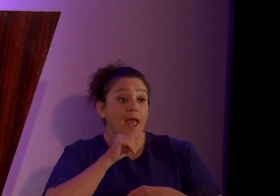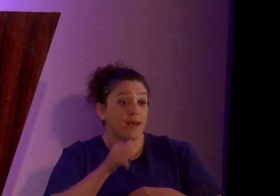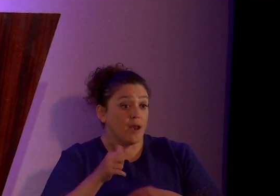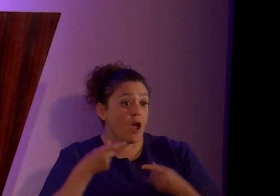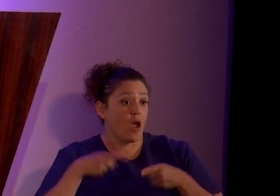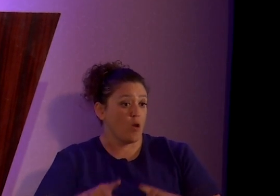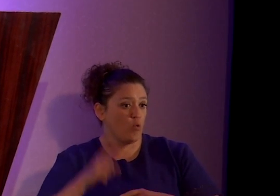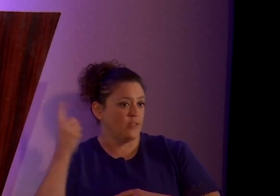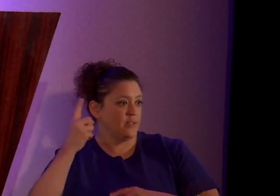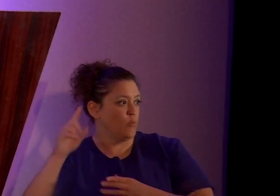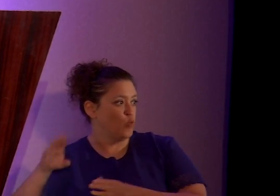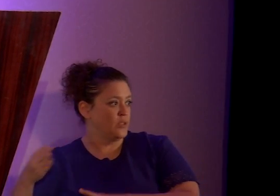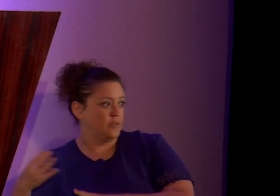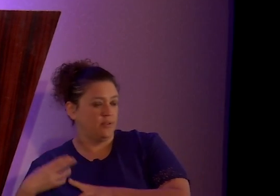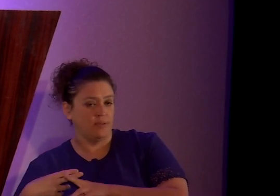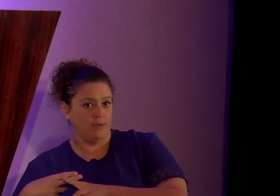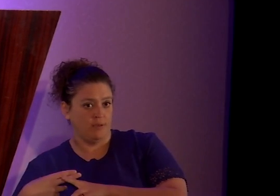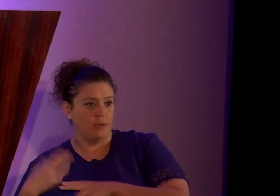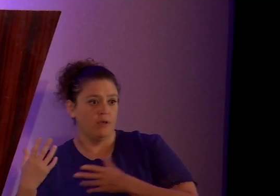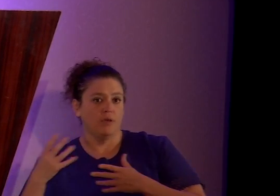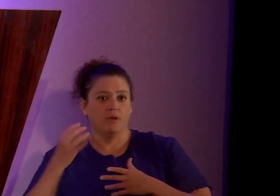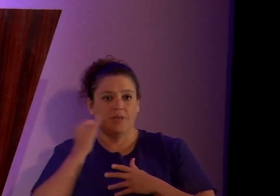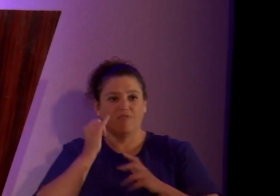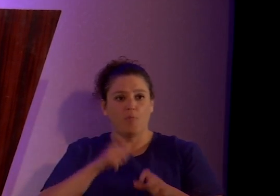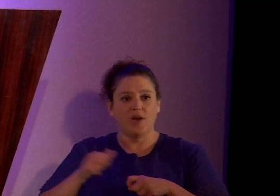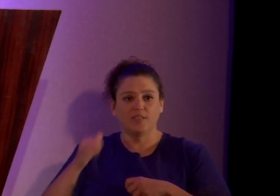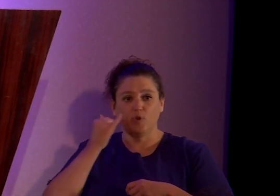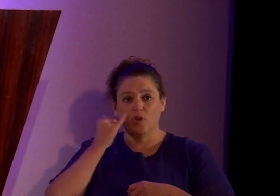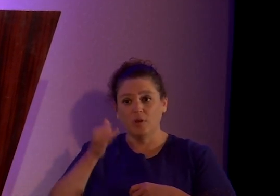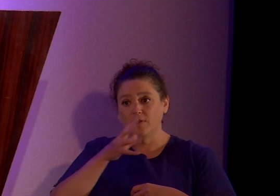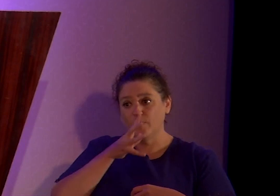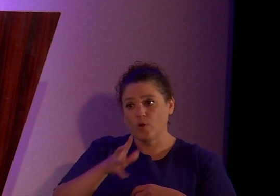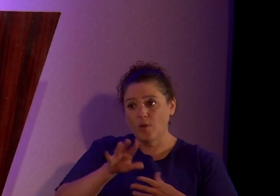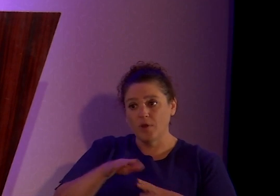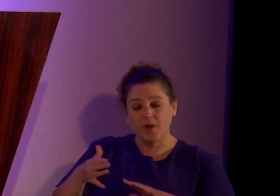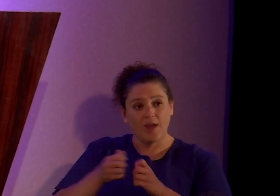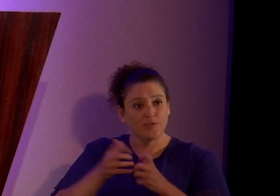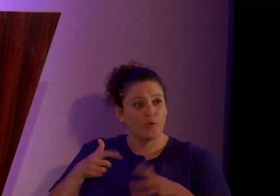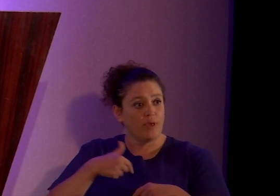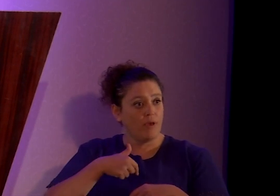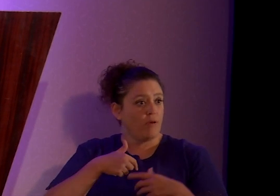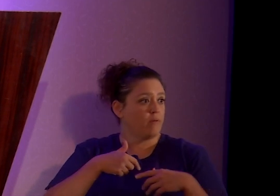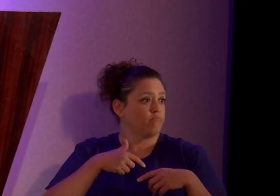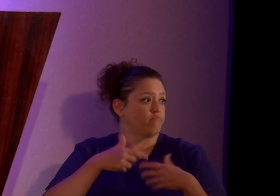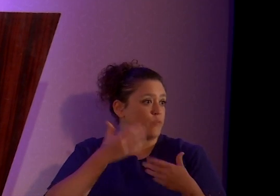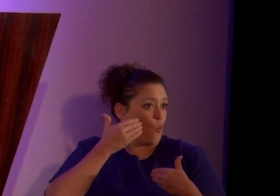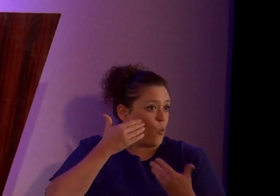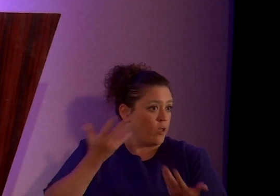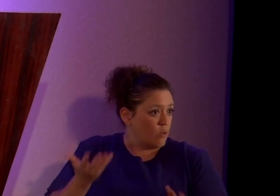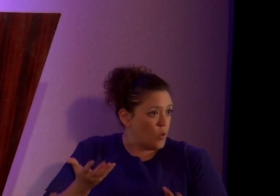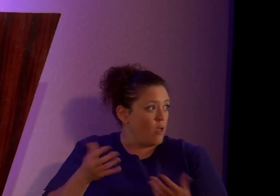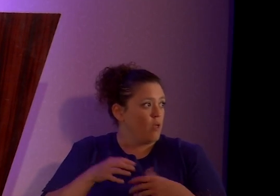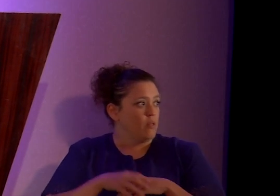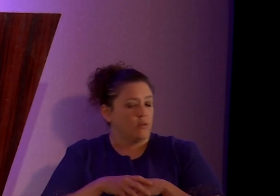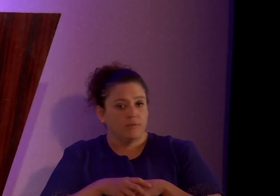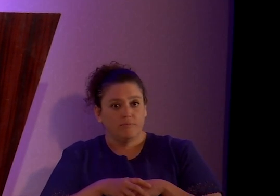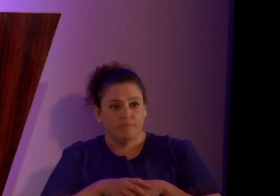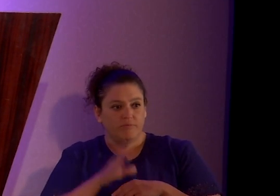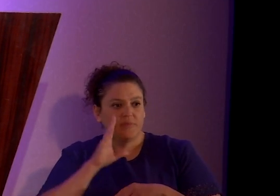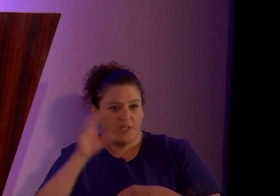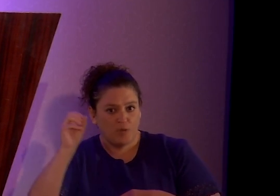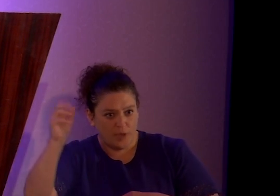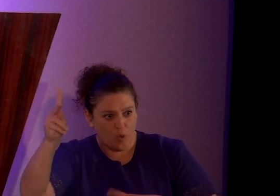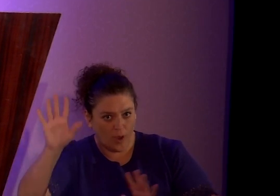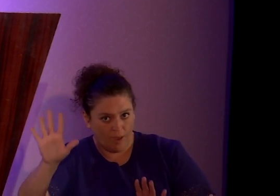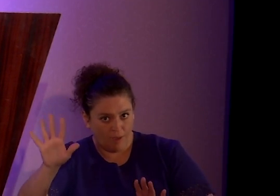somebody's dying, if at all possible. You know, if grandma dies without knowing, well, it'll be all